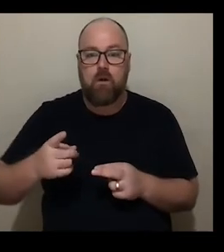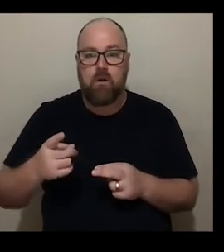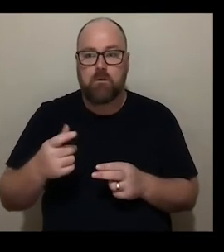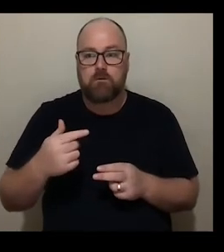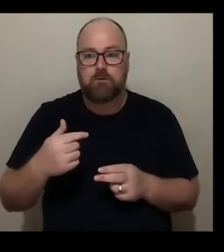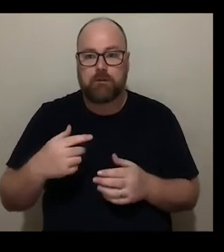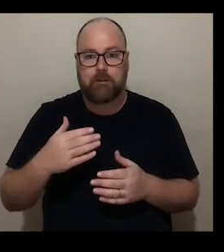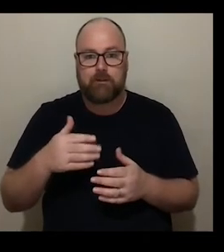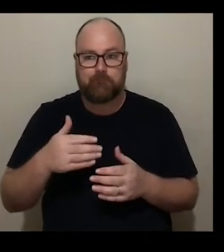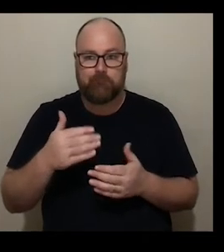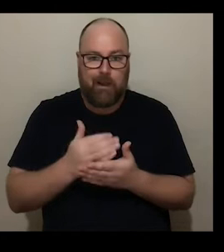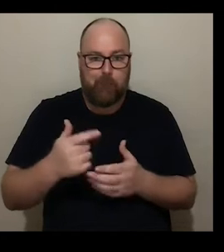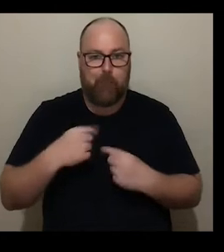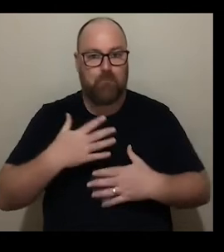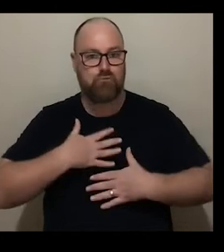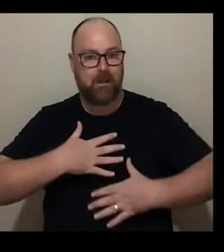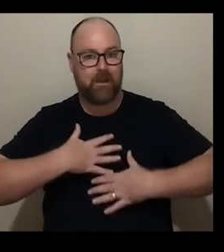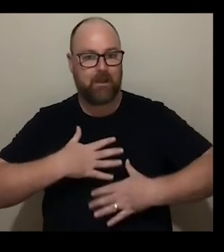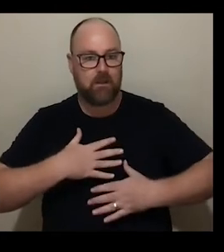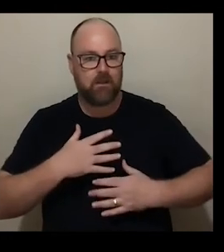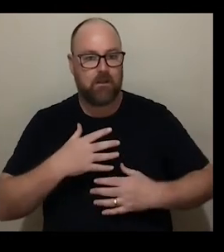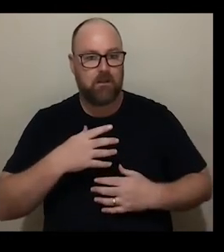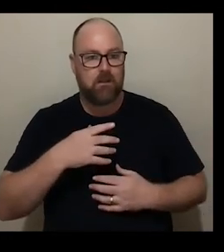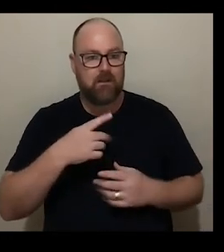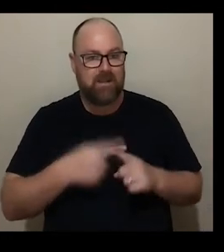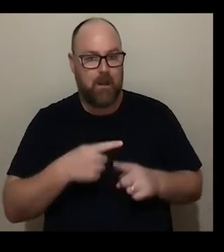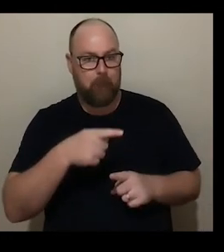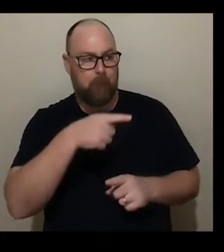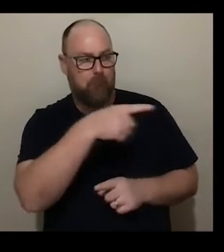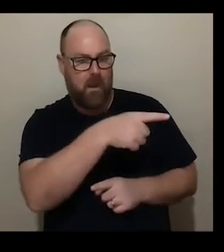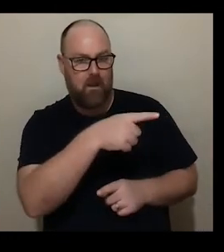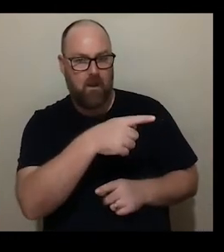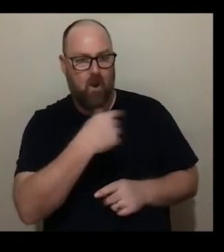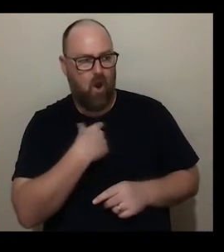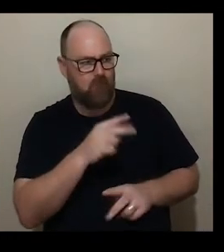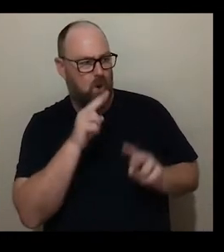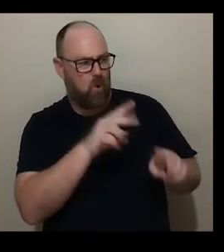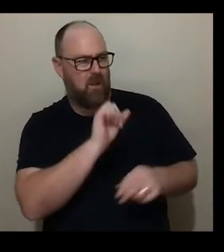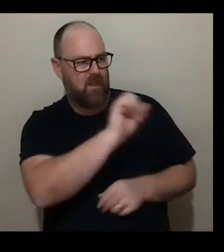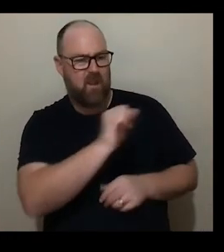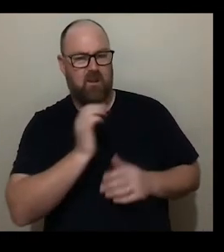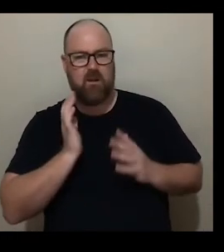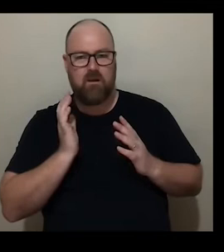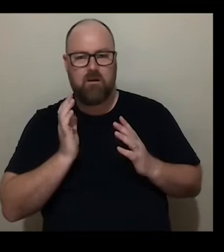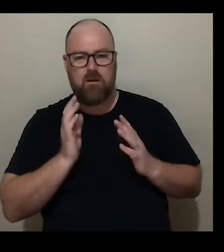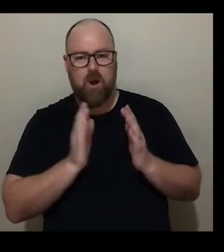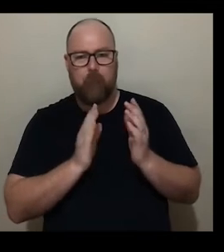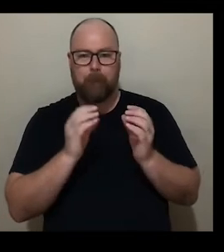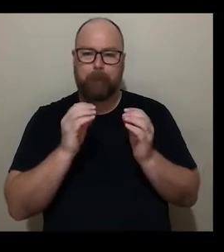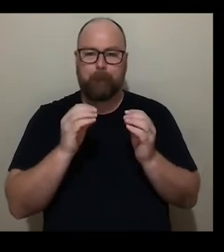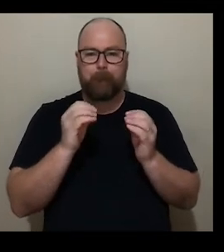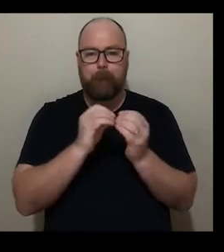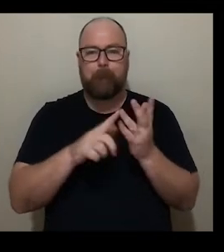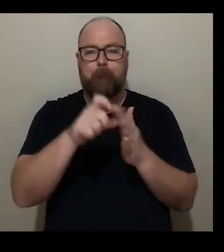and the ongoing medical treatment and I think when I saw Nondasumo's body map at a museum I